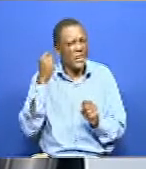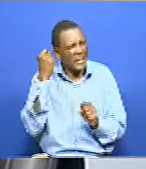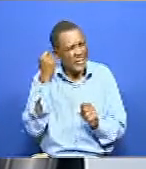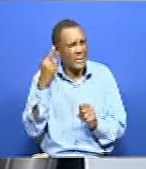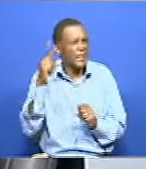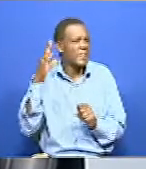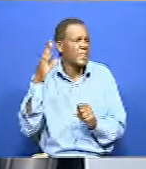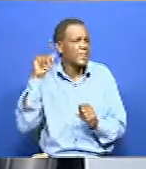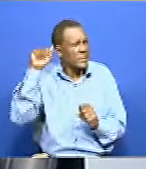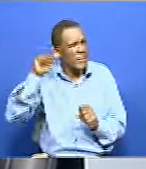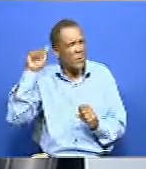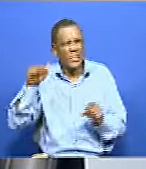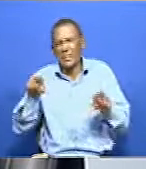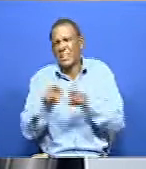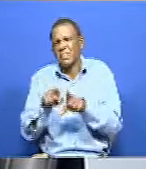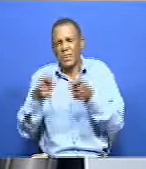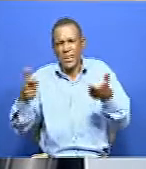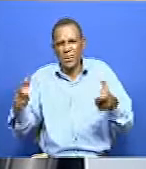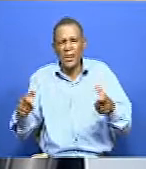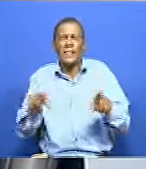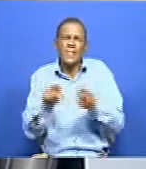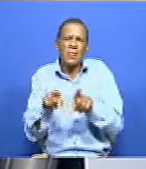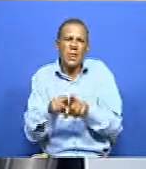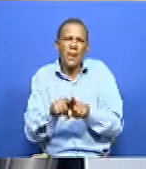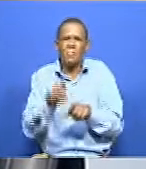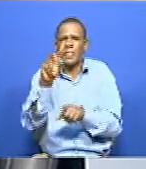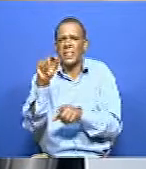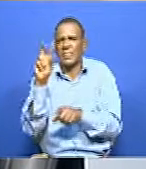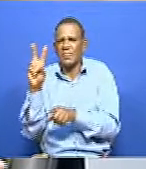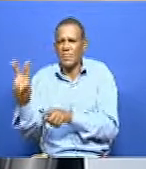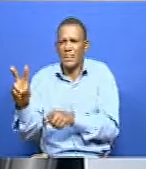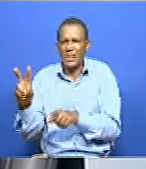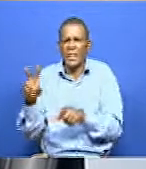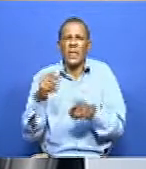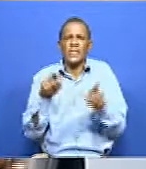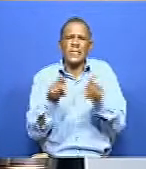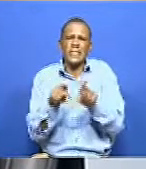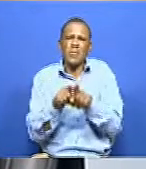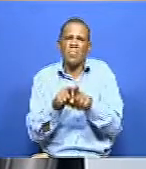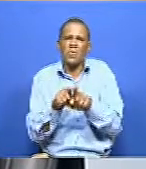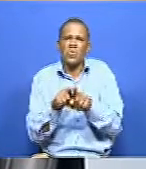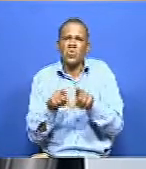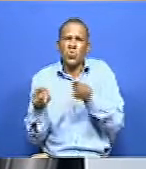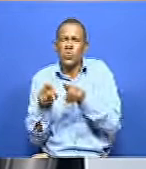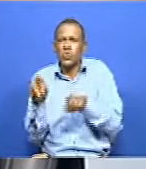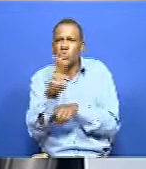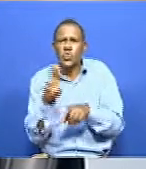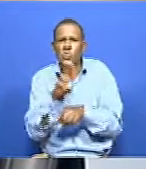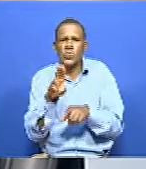using radio. And then we have the television. When you're doing the television, you just do an audio advert again. Again, you've